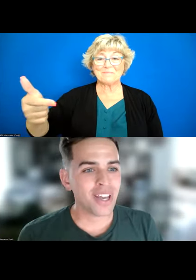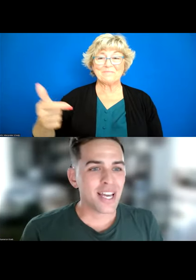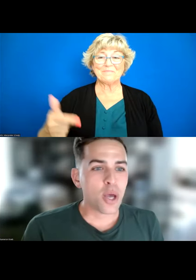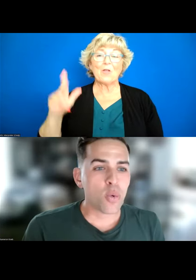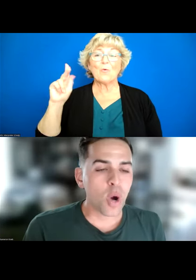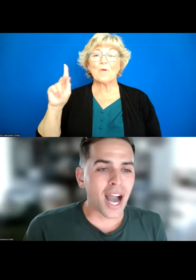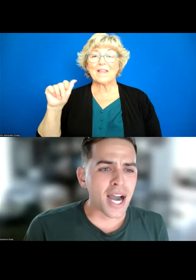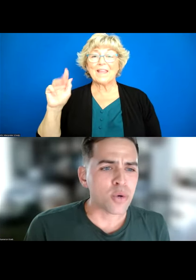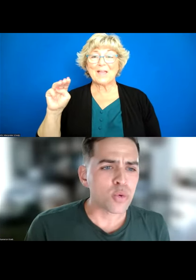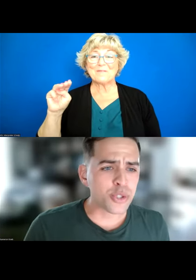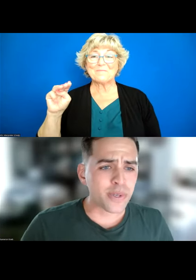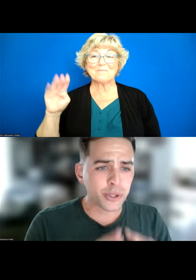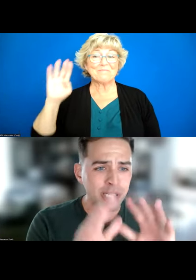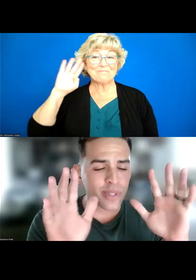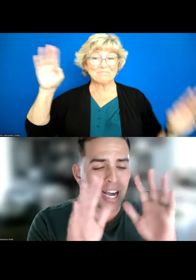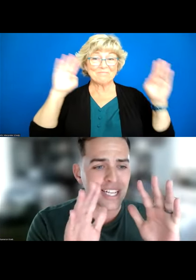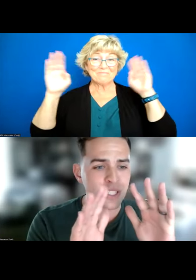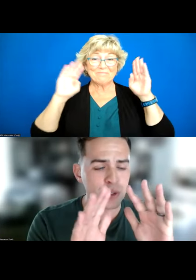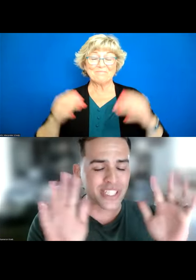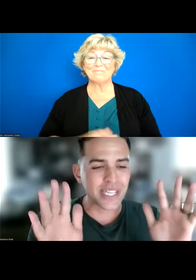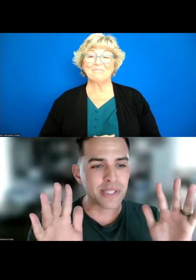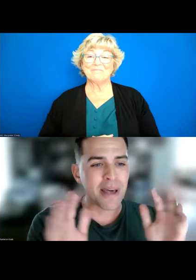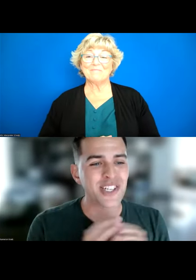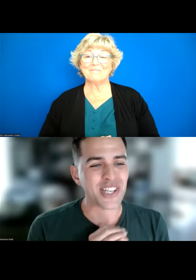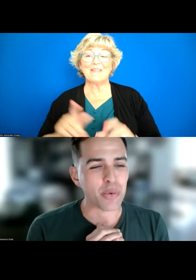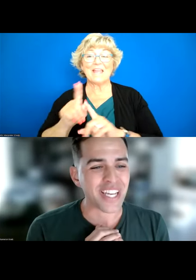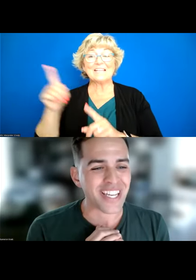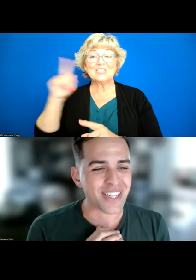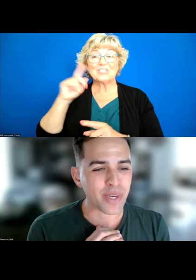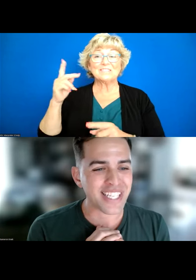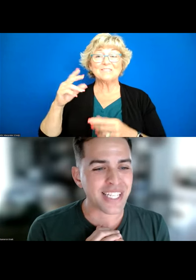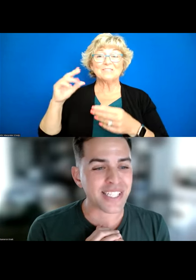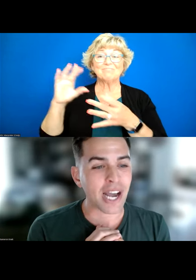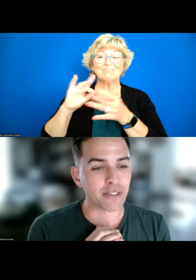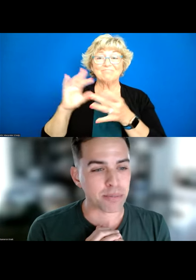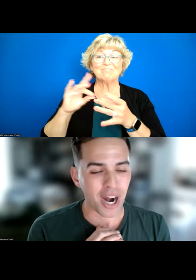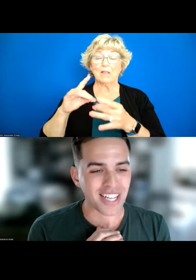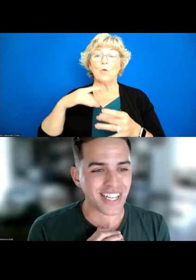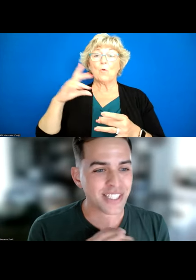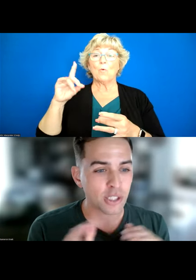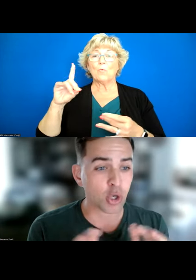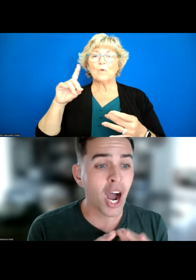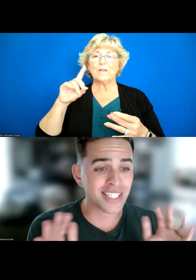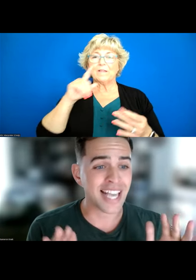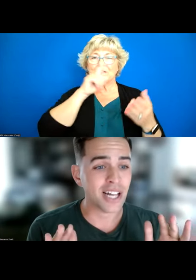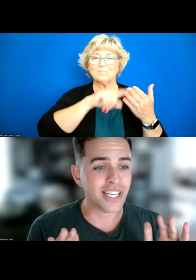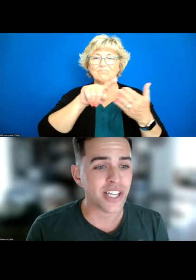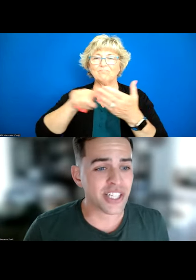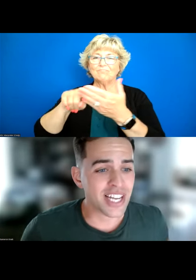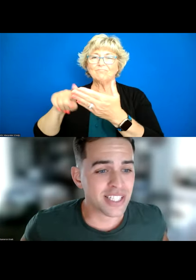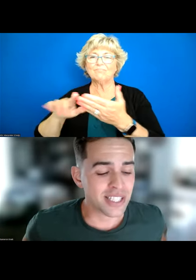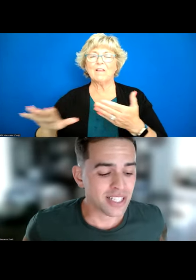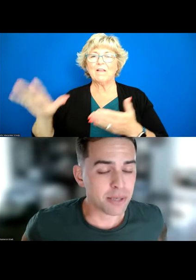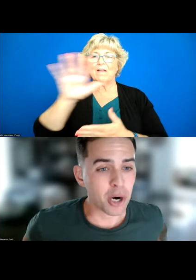uh so as green uh christine was mentioning we we did a discovery process across cal